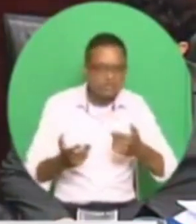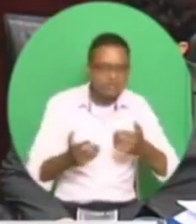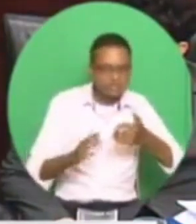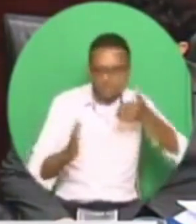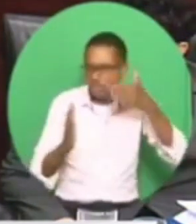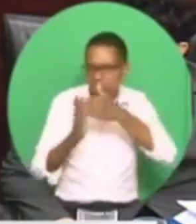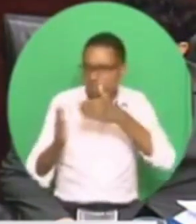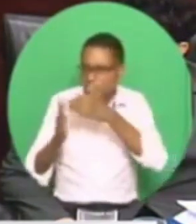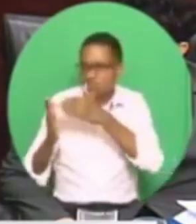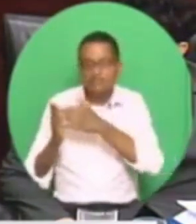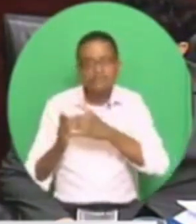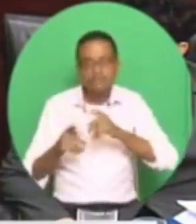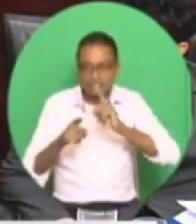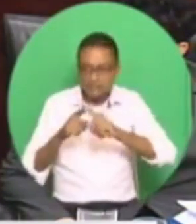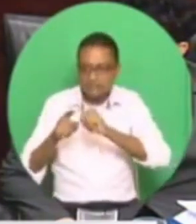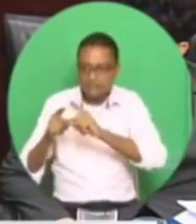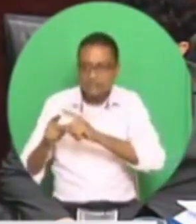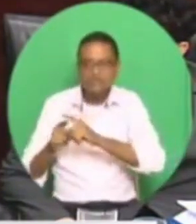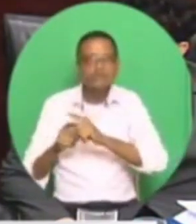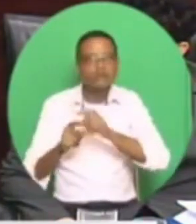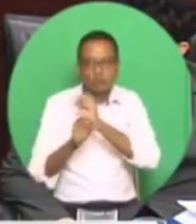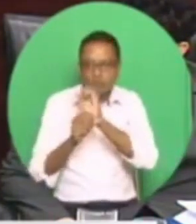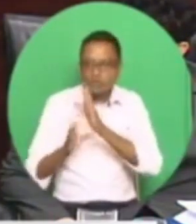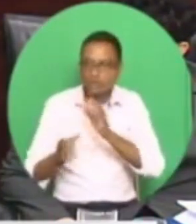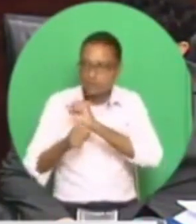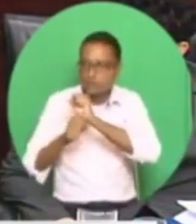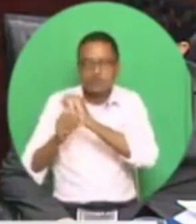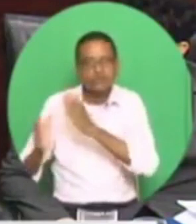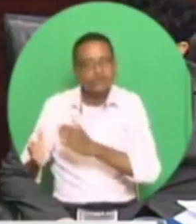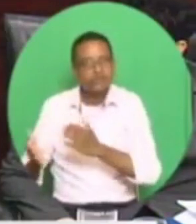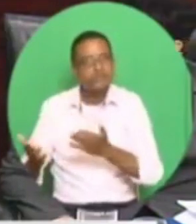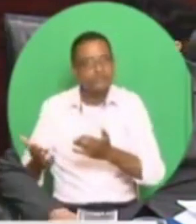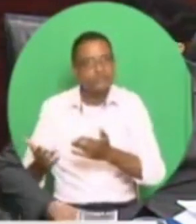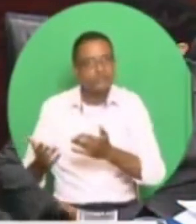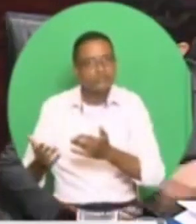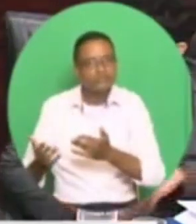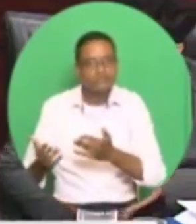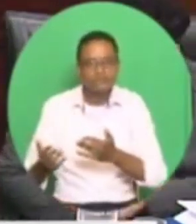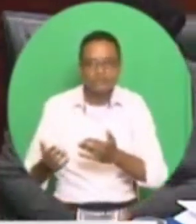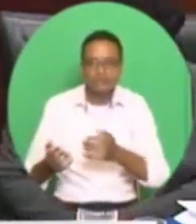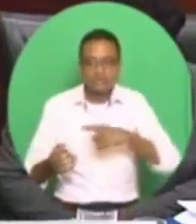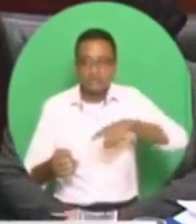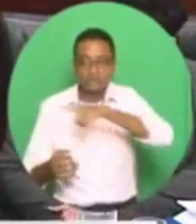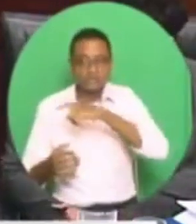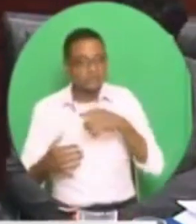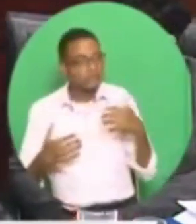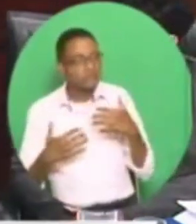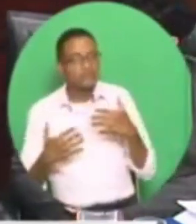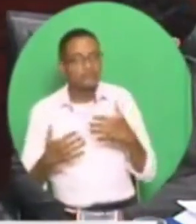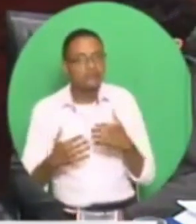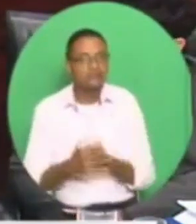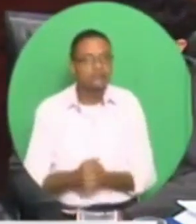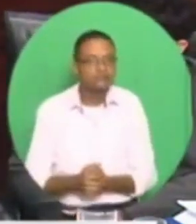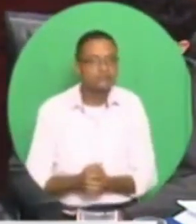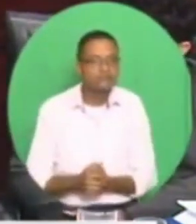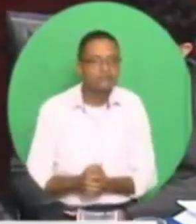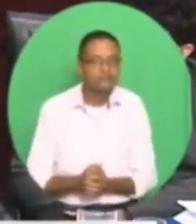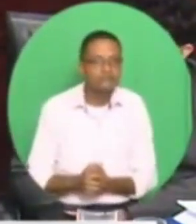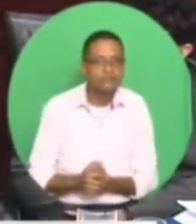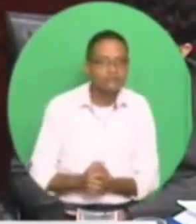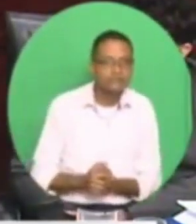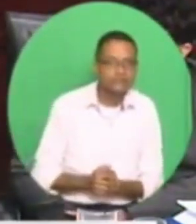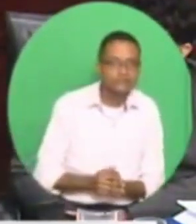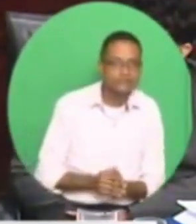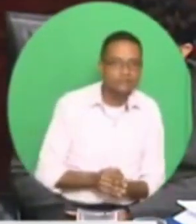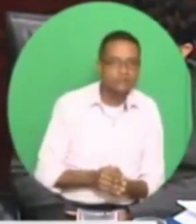society leaders. So you mute them. So they are scared. Because the academic is generally not a politician like us. So, you know, we take